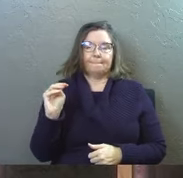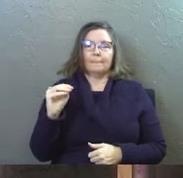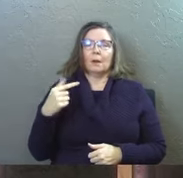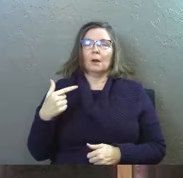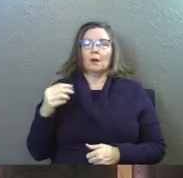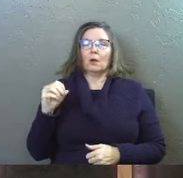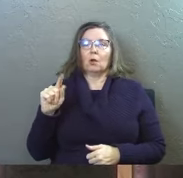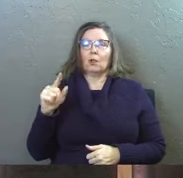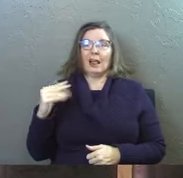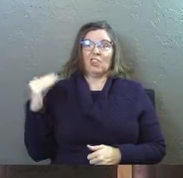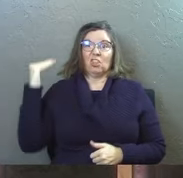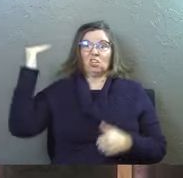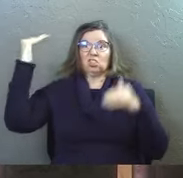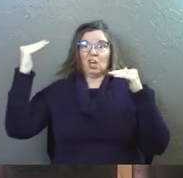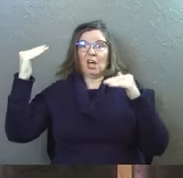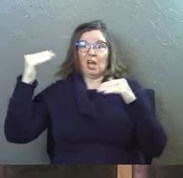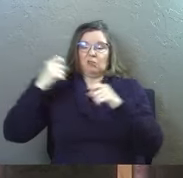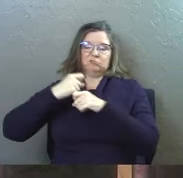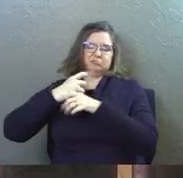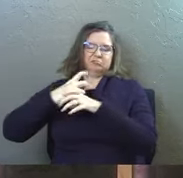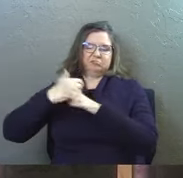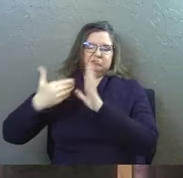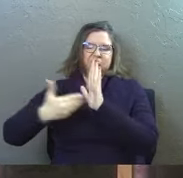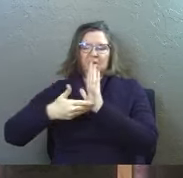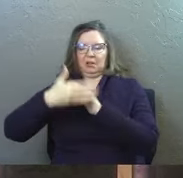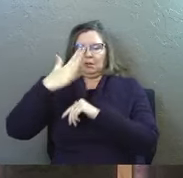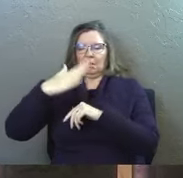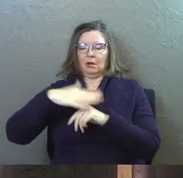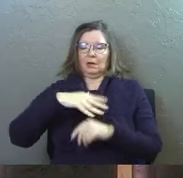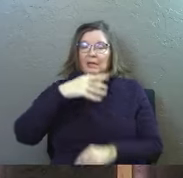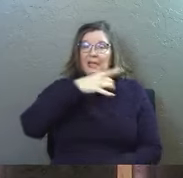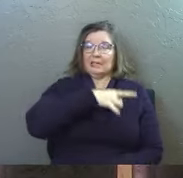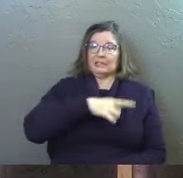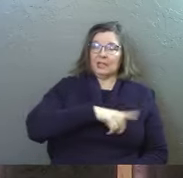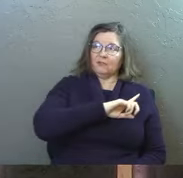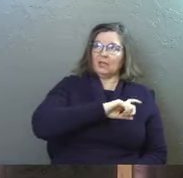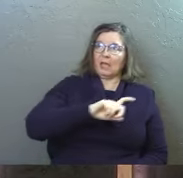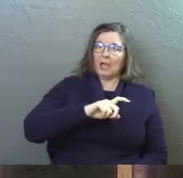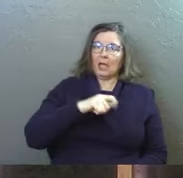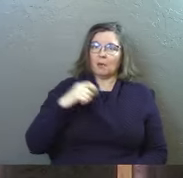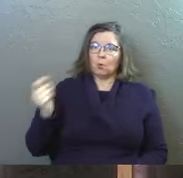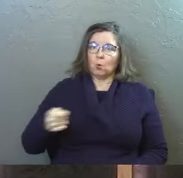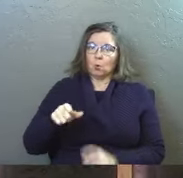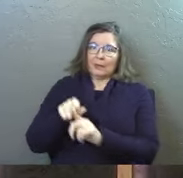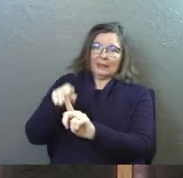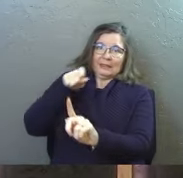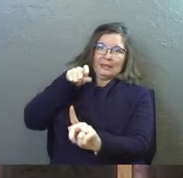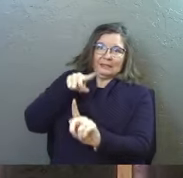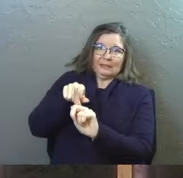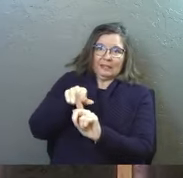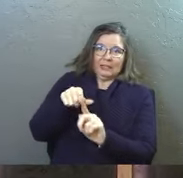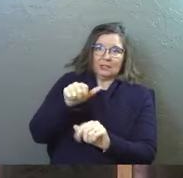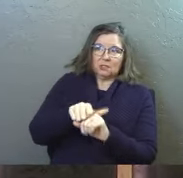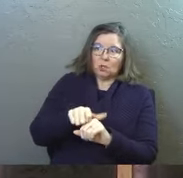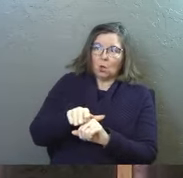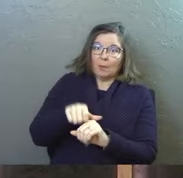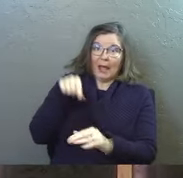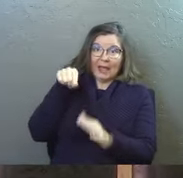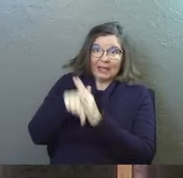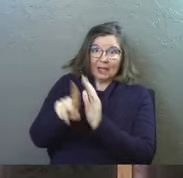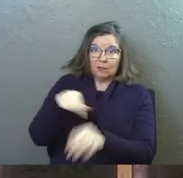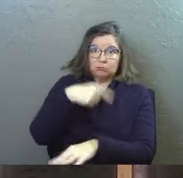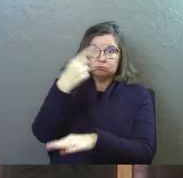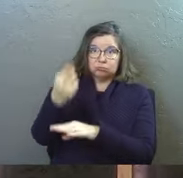Goliath the giant was blaspheming God publicly David came along with a sling and a stone and killed him and then sliced off his head